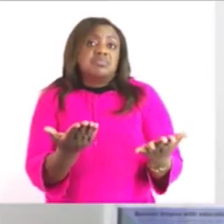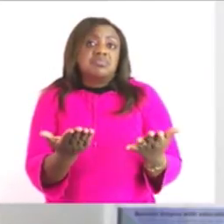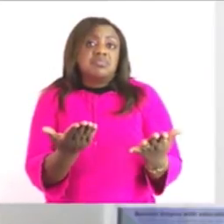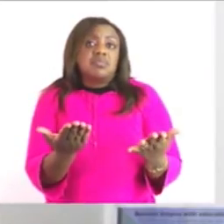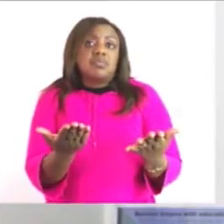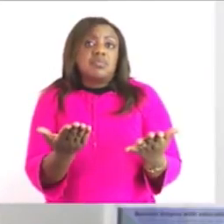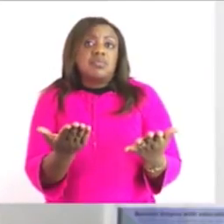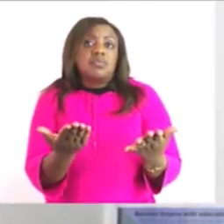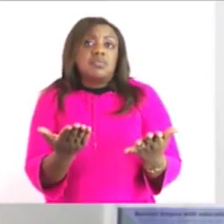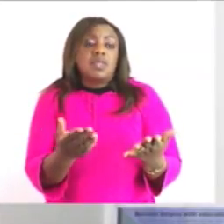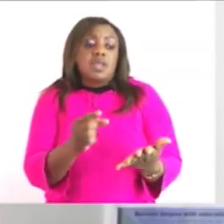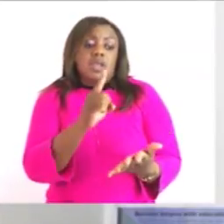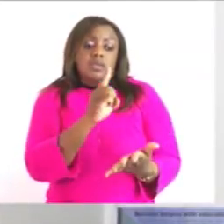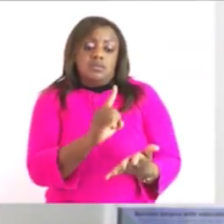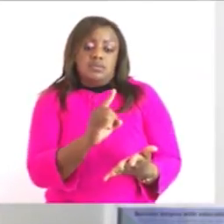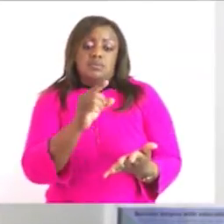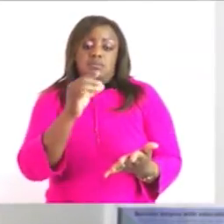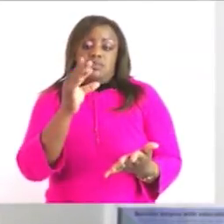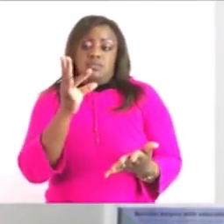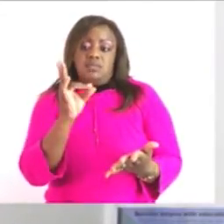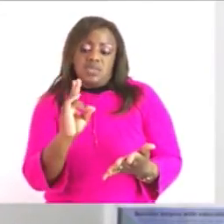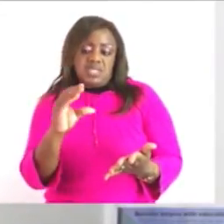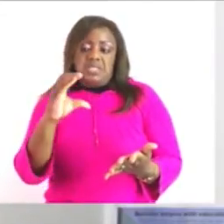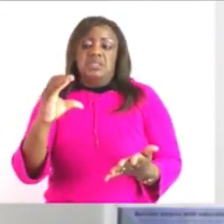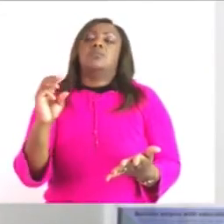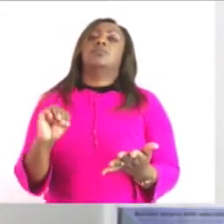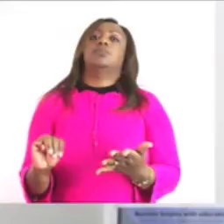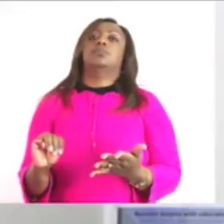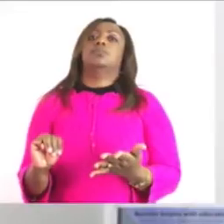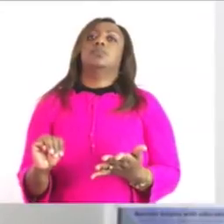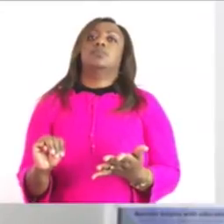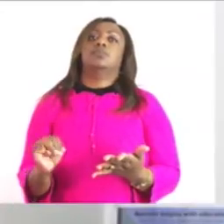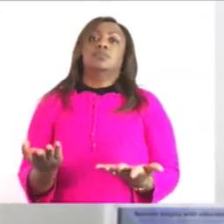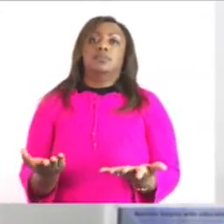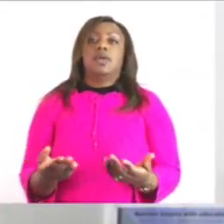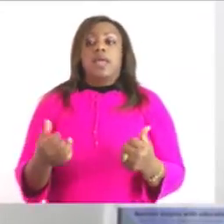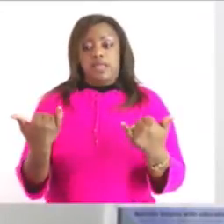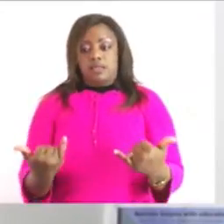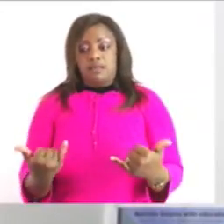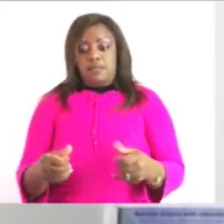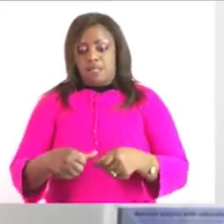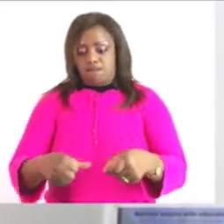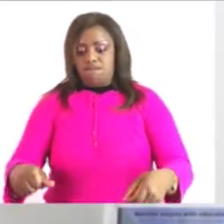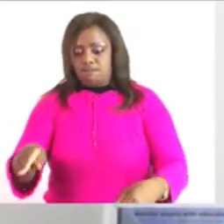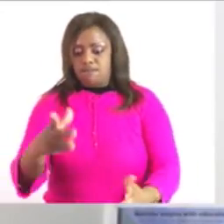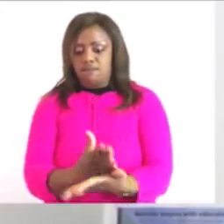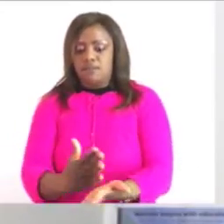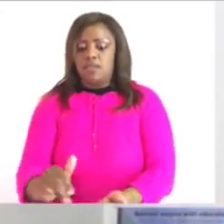maybe 17 centimeter and then going back to the measurement